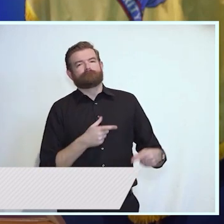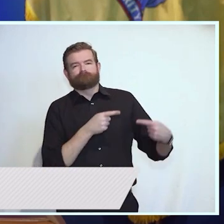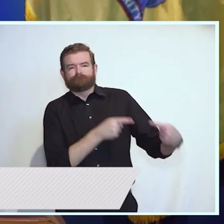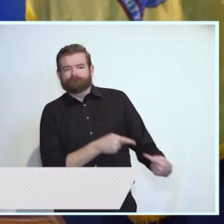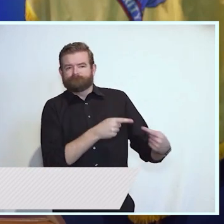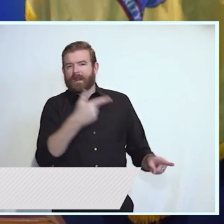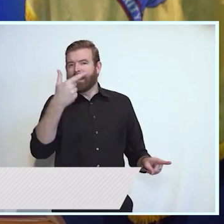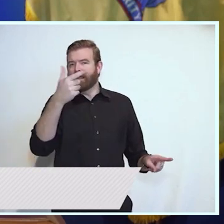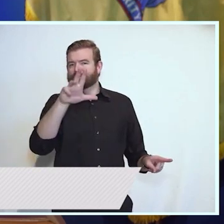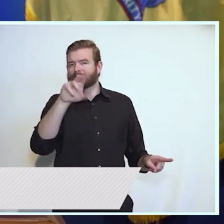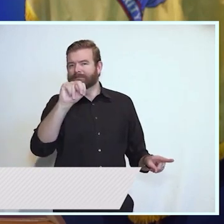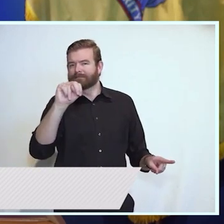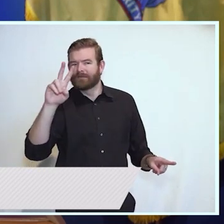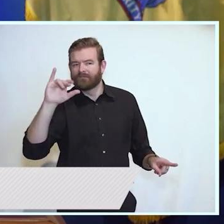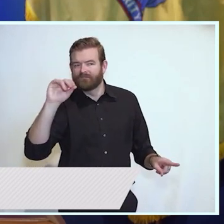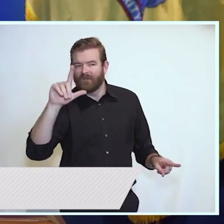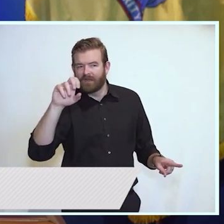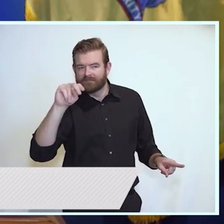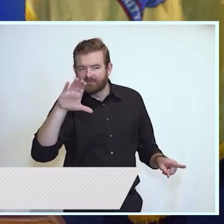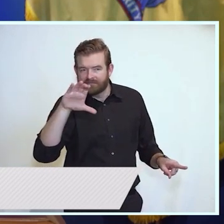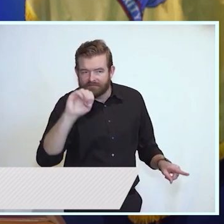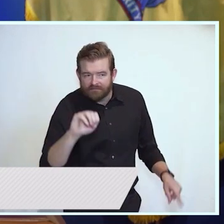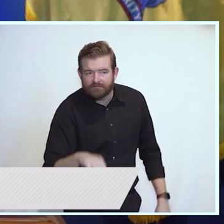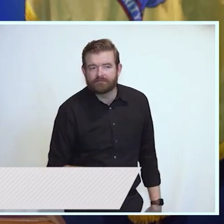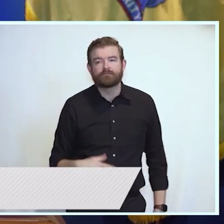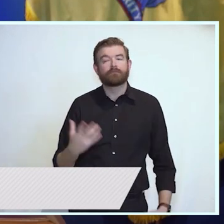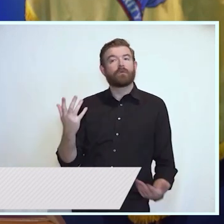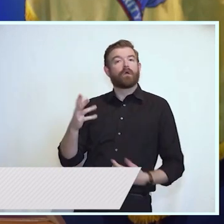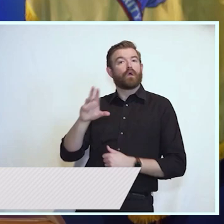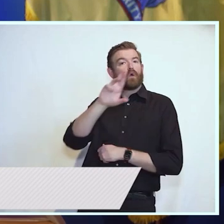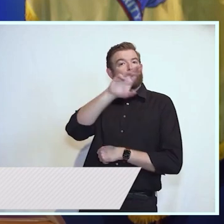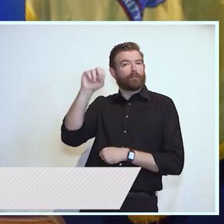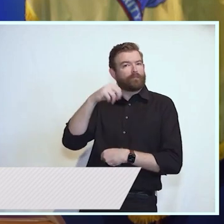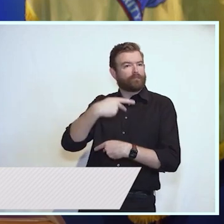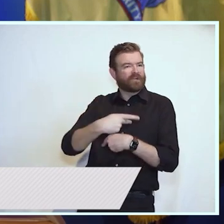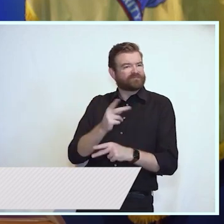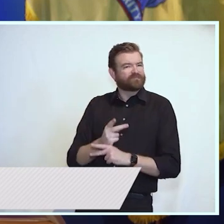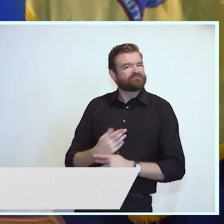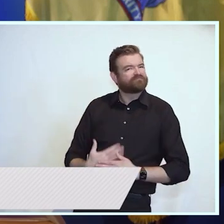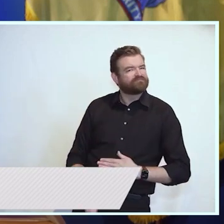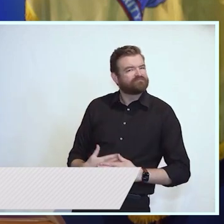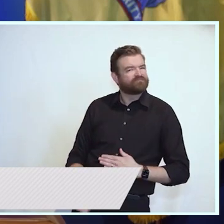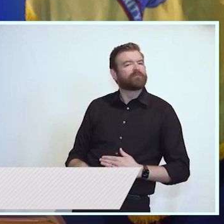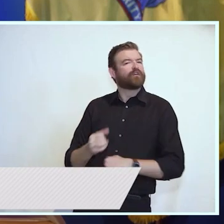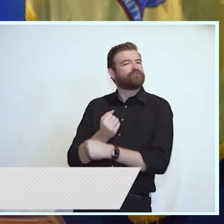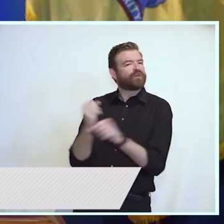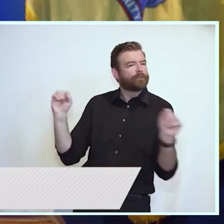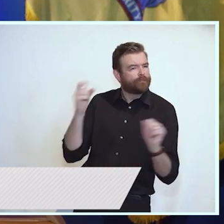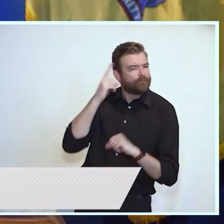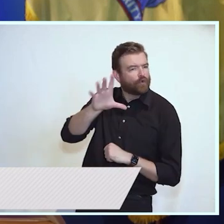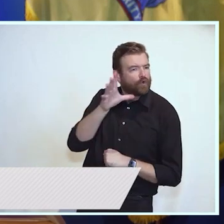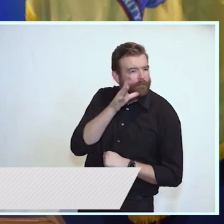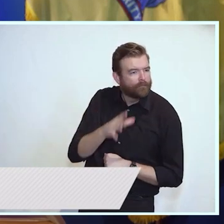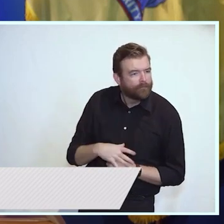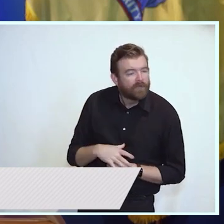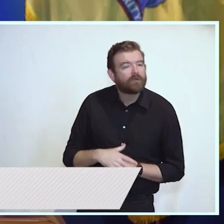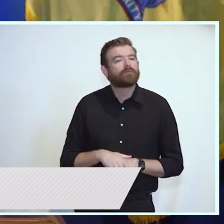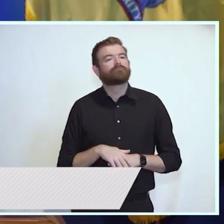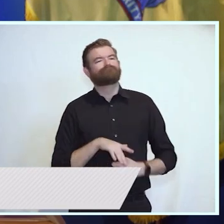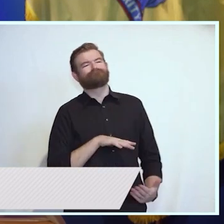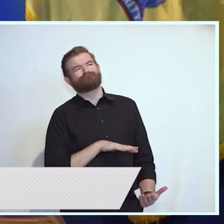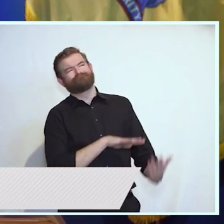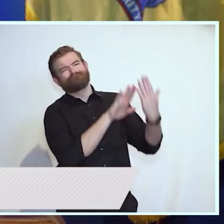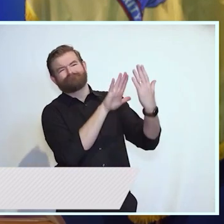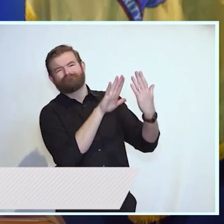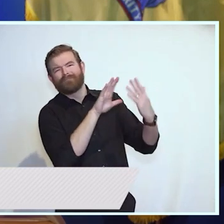senseless gun violence, protecting the fundamental right to reproductive freedom, facing the existential crisis of climate change,